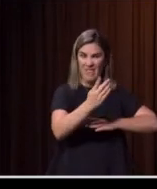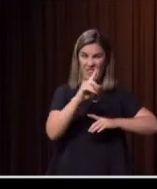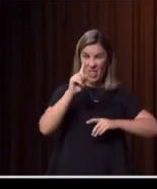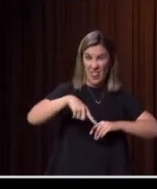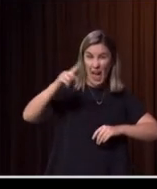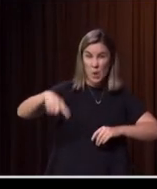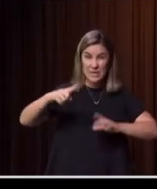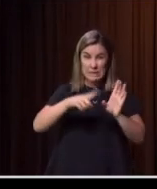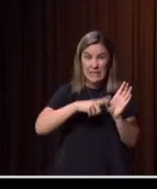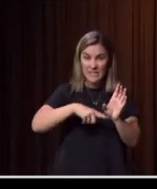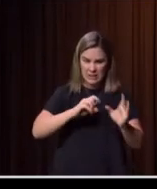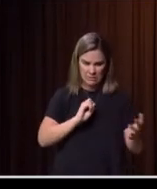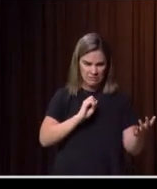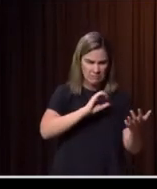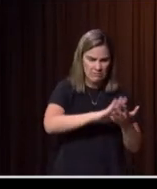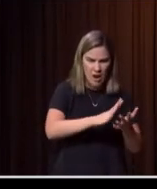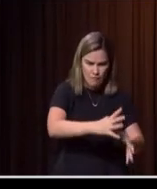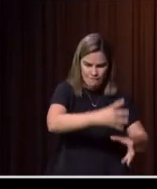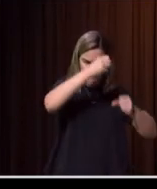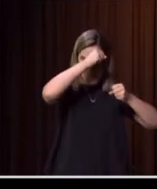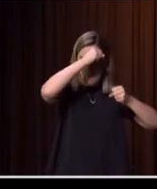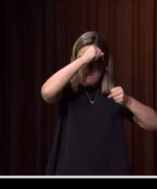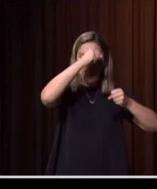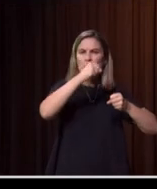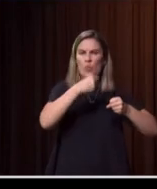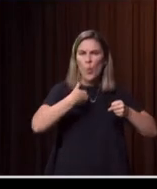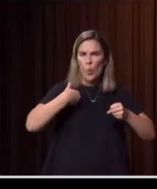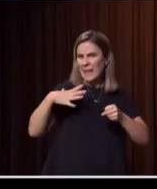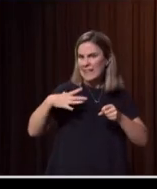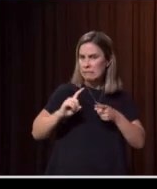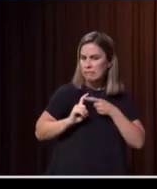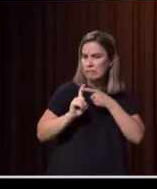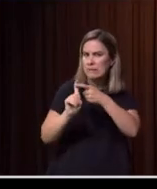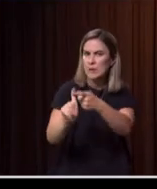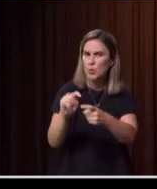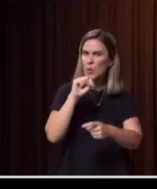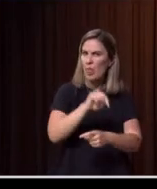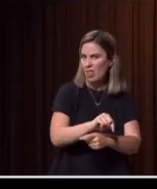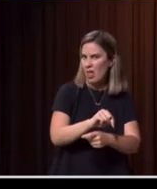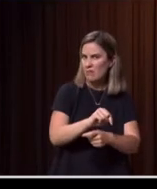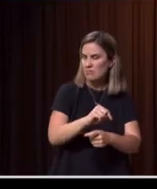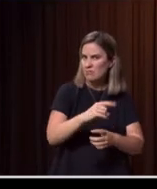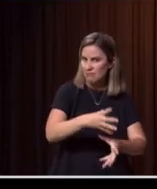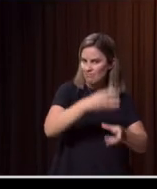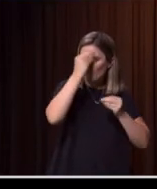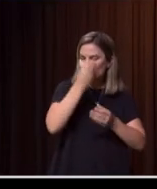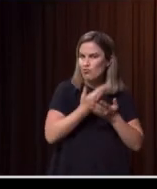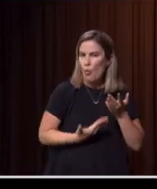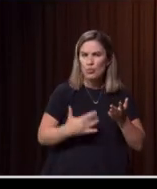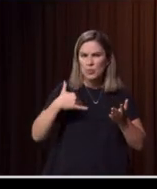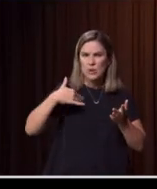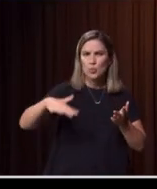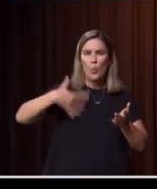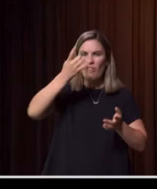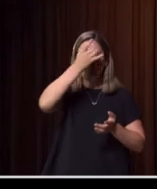to do it so we don't forget so that when we're reflecting back on what happened in 2019, 2020, there are